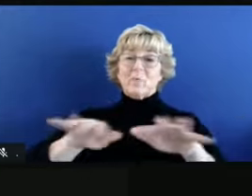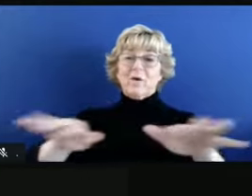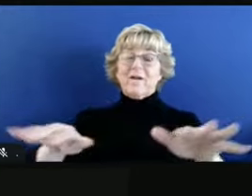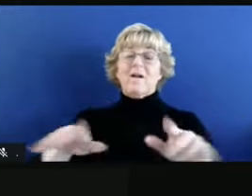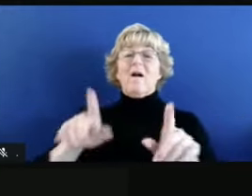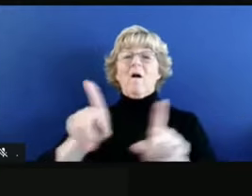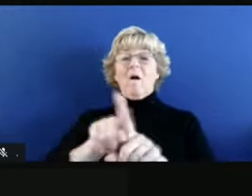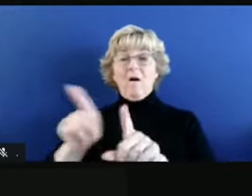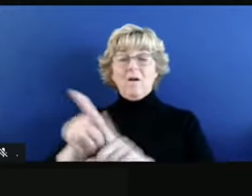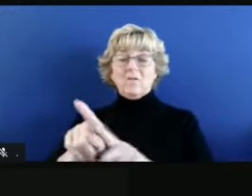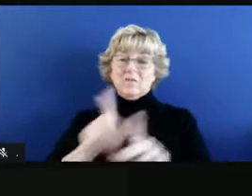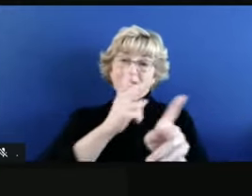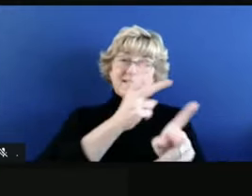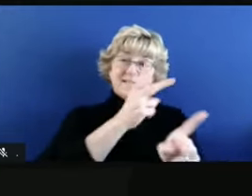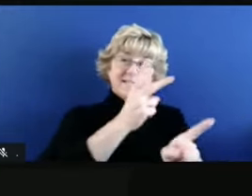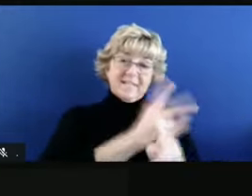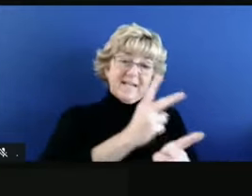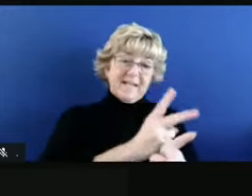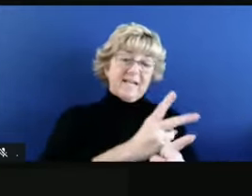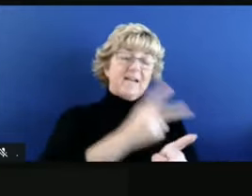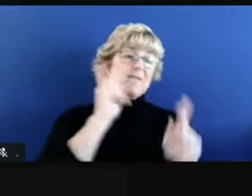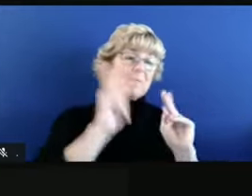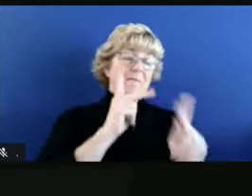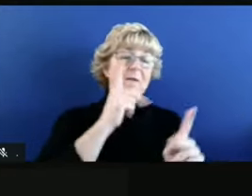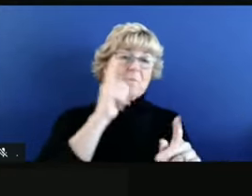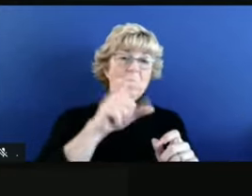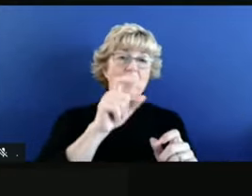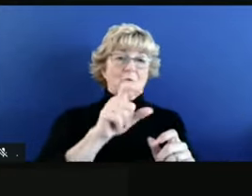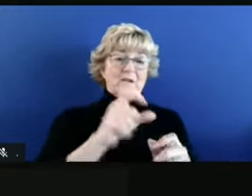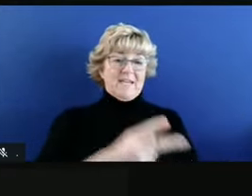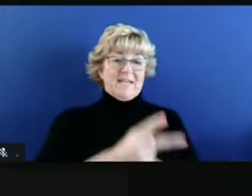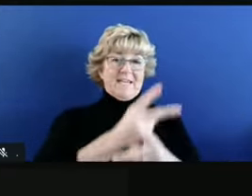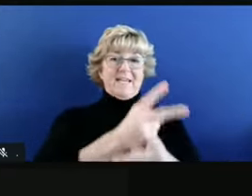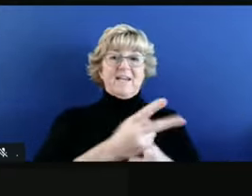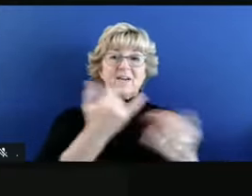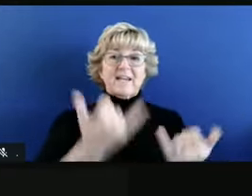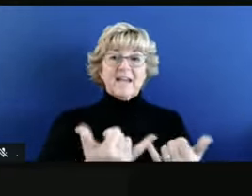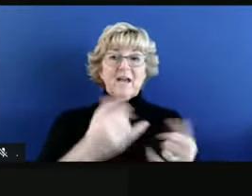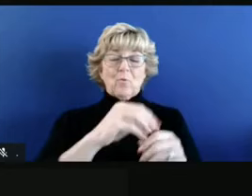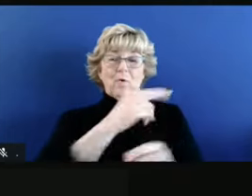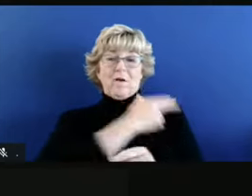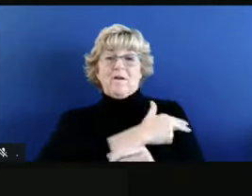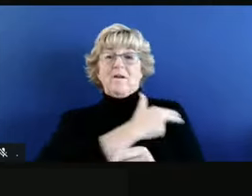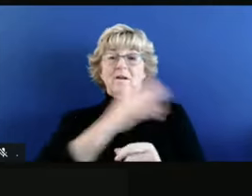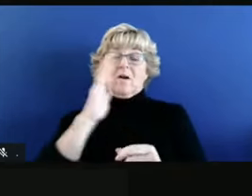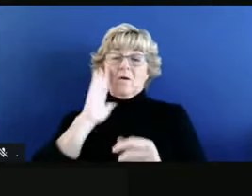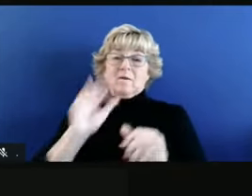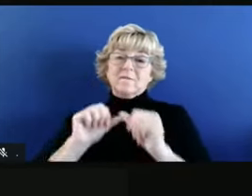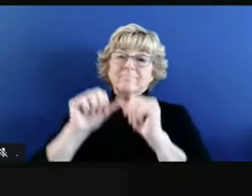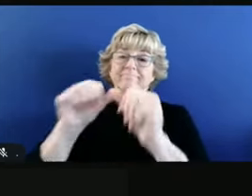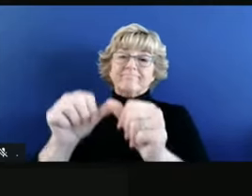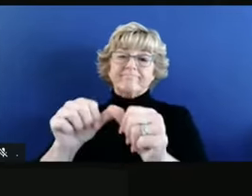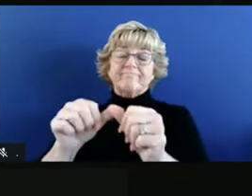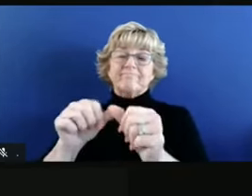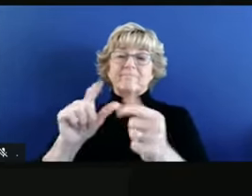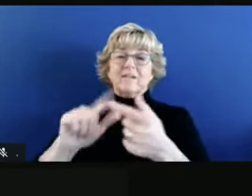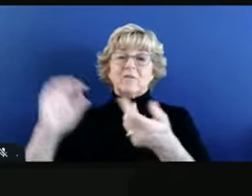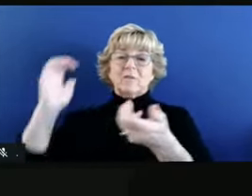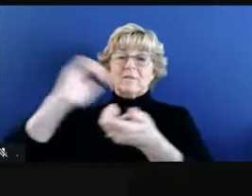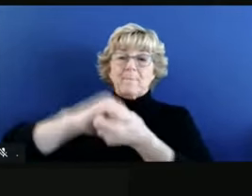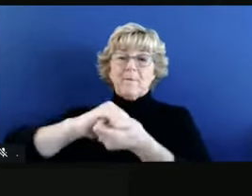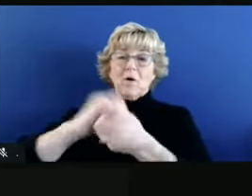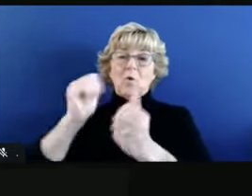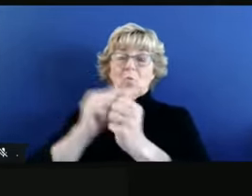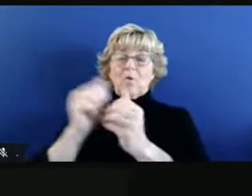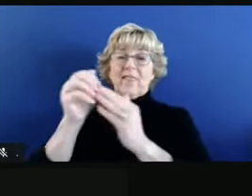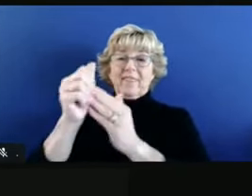of the people who need care now within our hospital systems. And we will continue to partner with leaders across the state to make